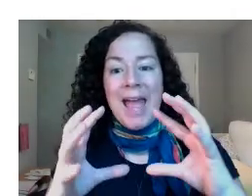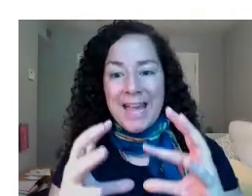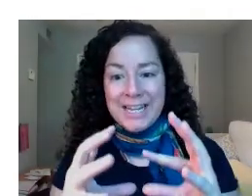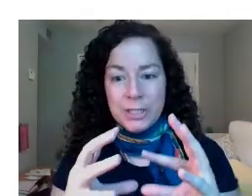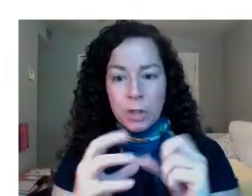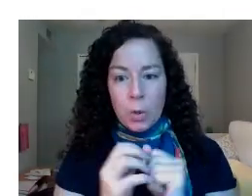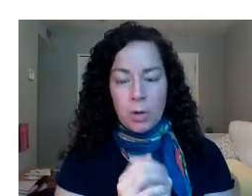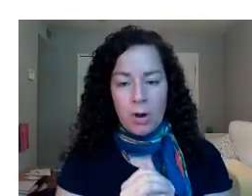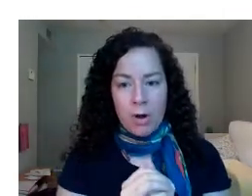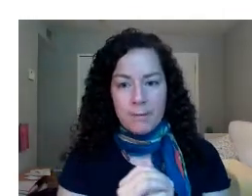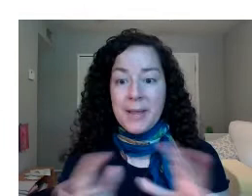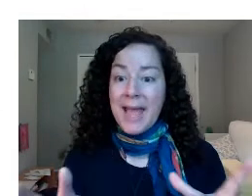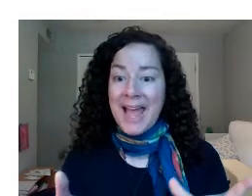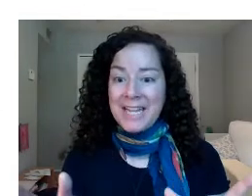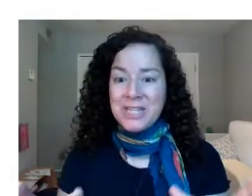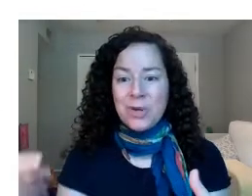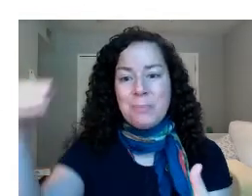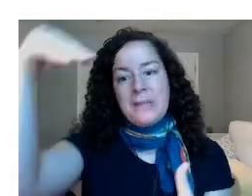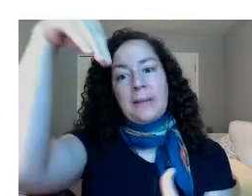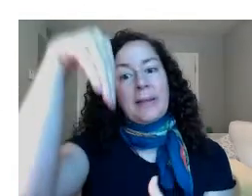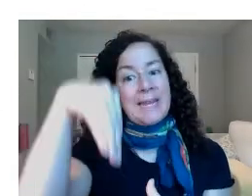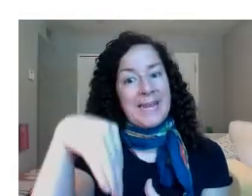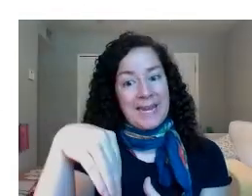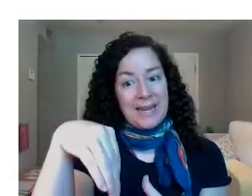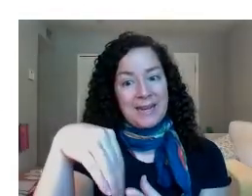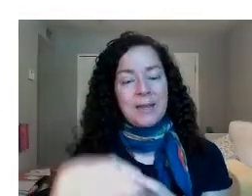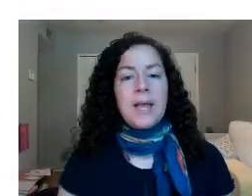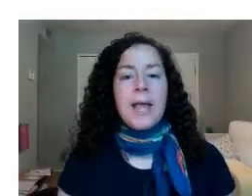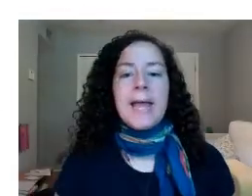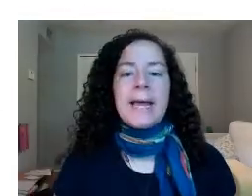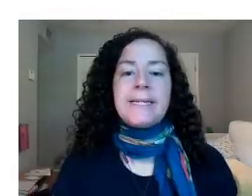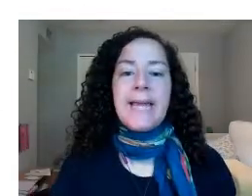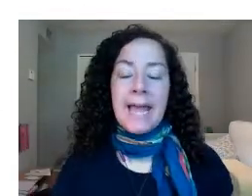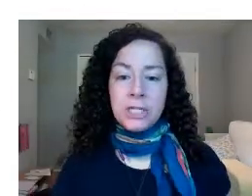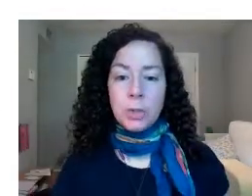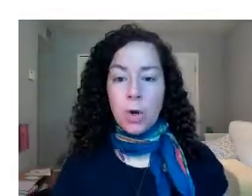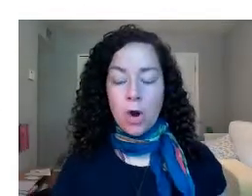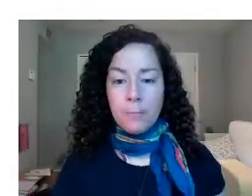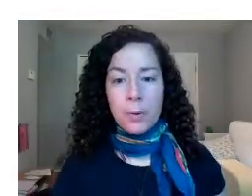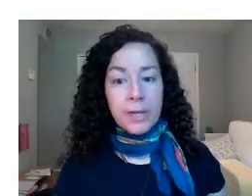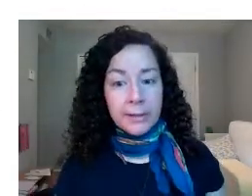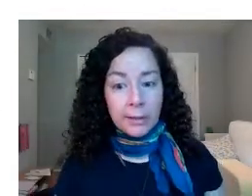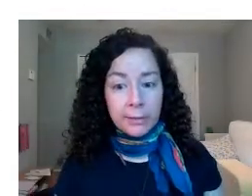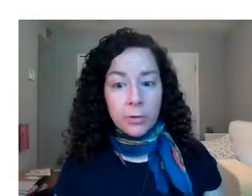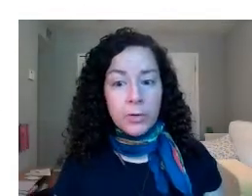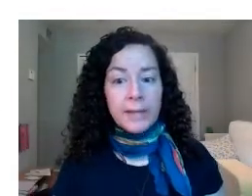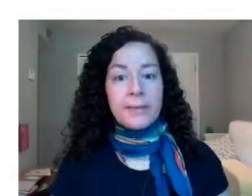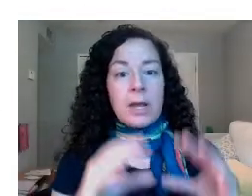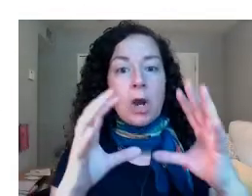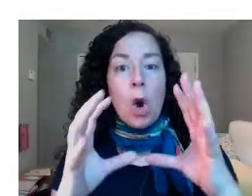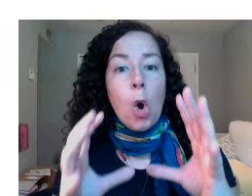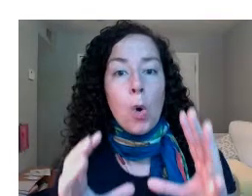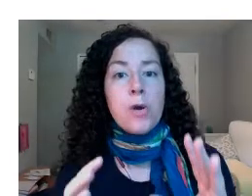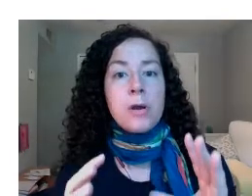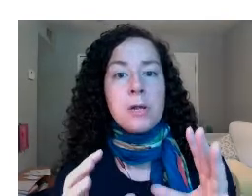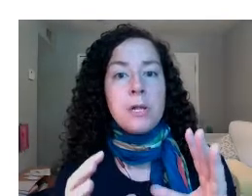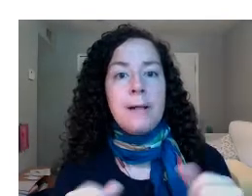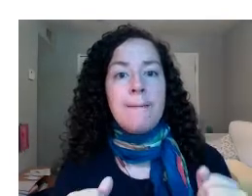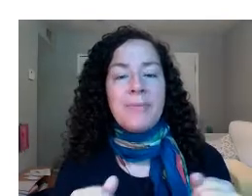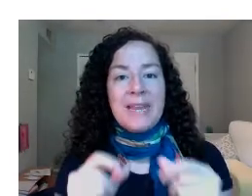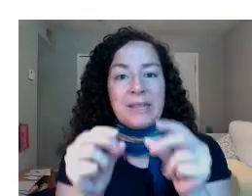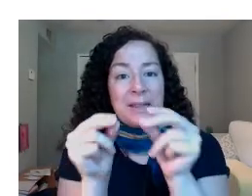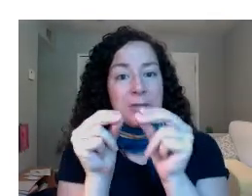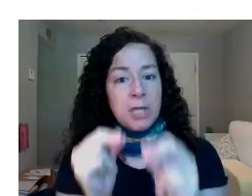the endocarp. Endo means in, and endocarp is also known as the core,